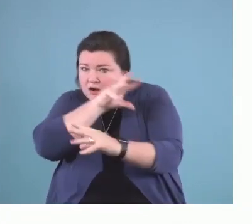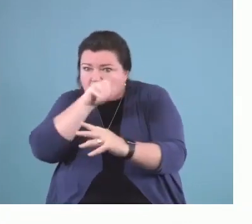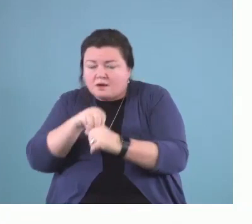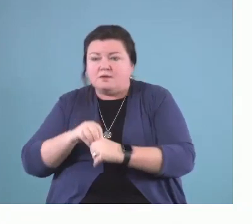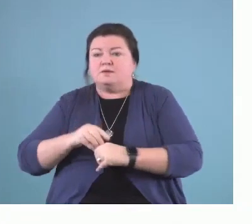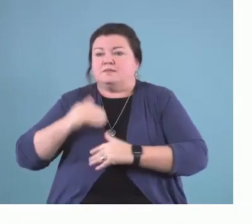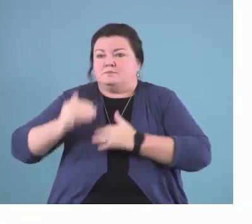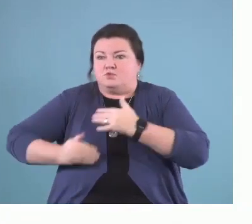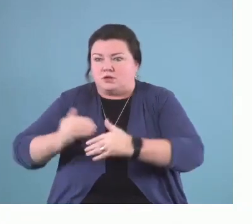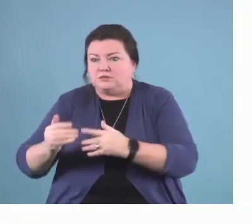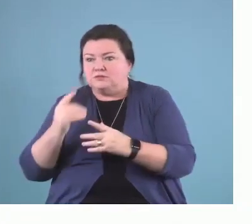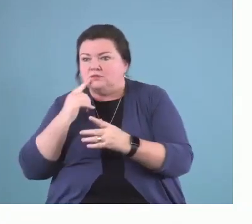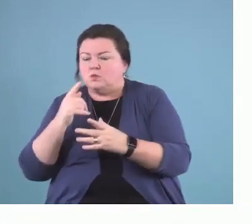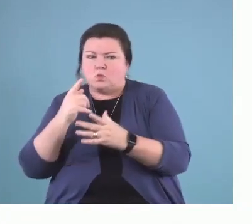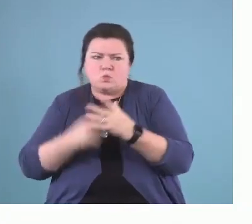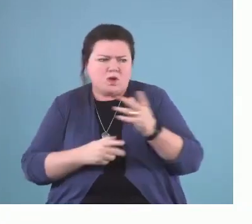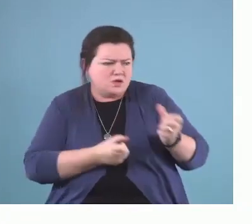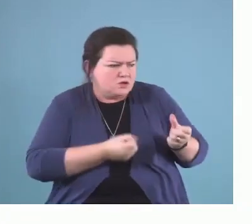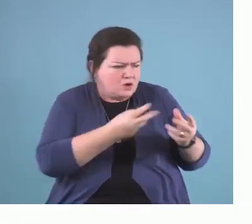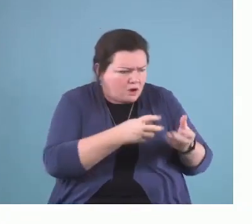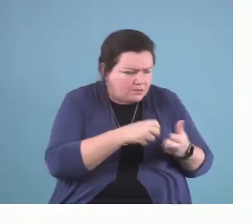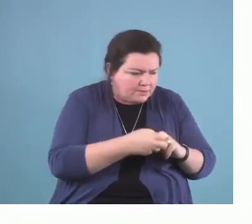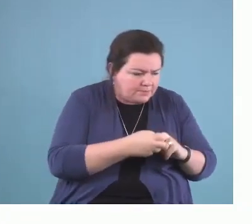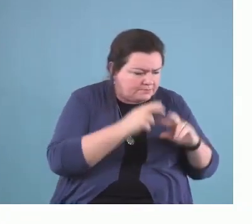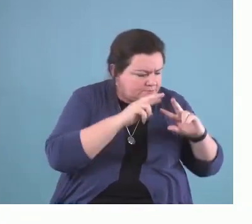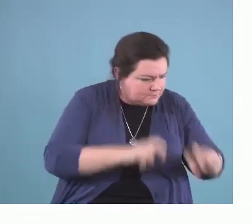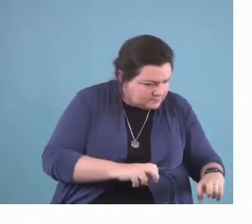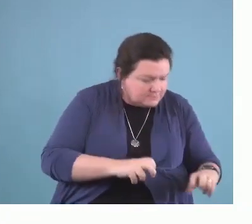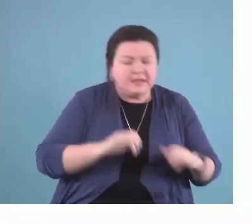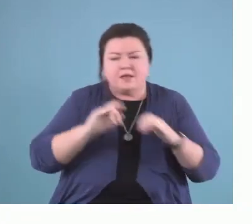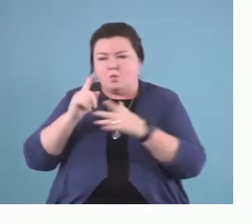are causing the problem and which might influence change.